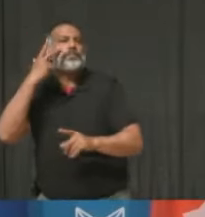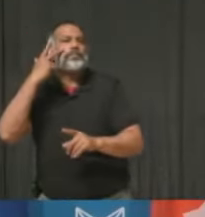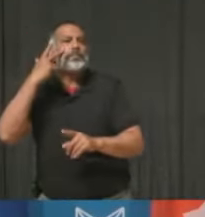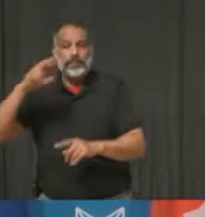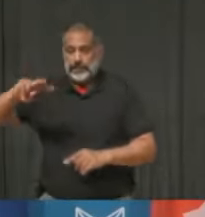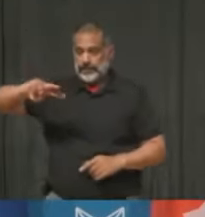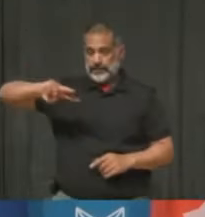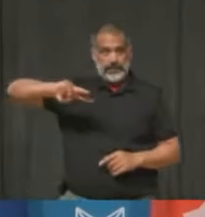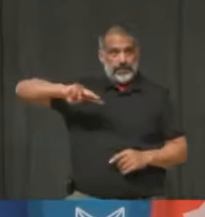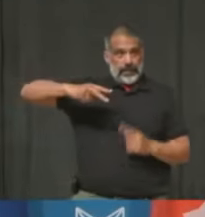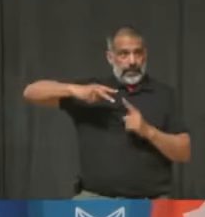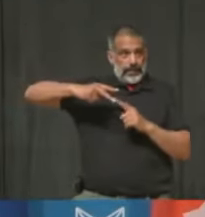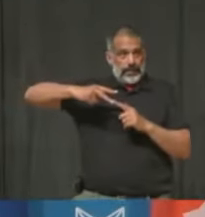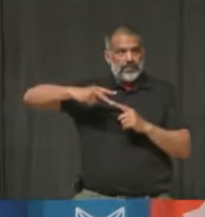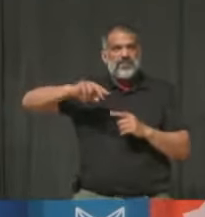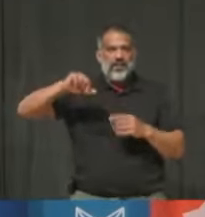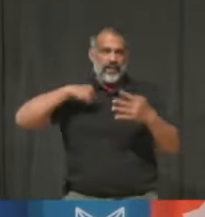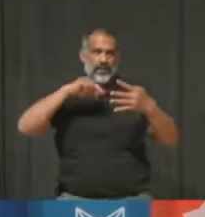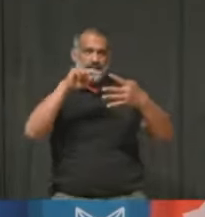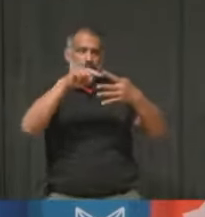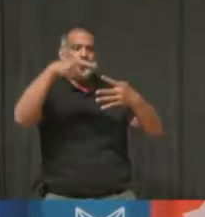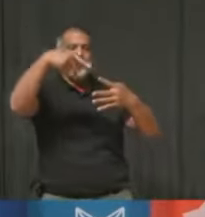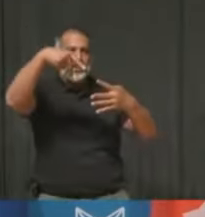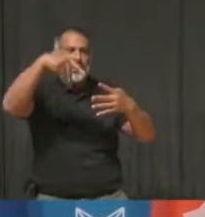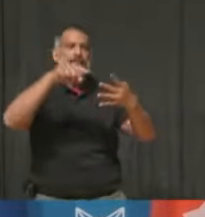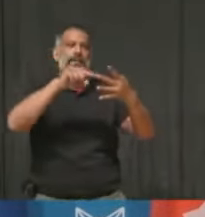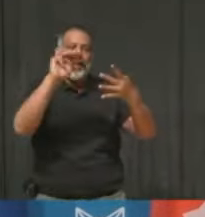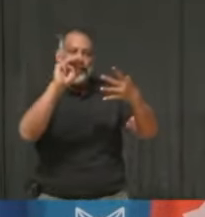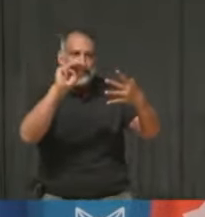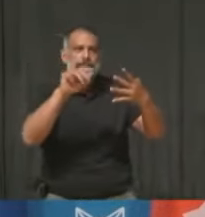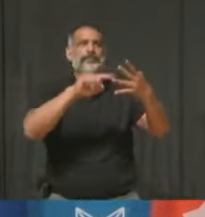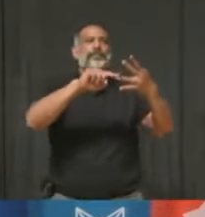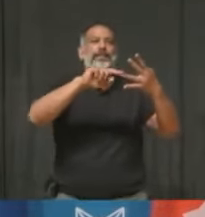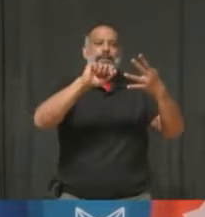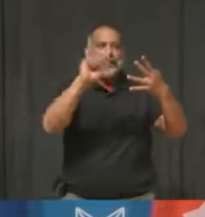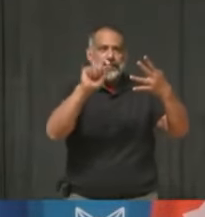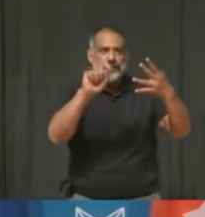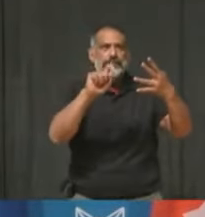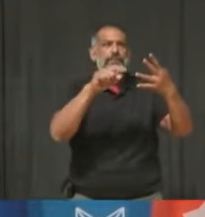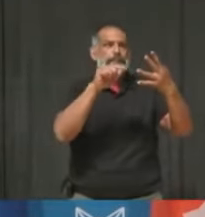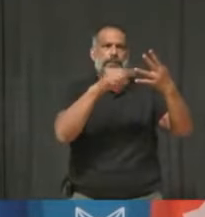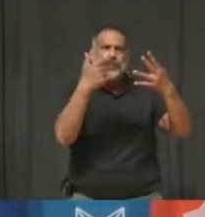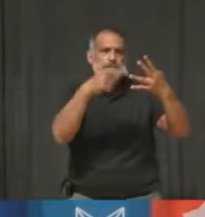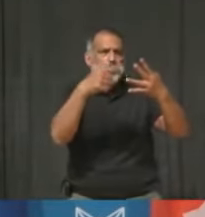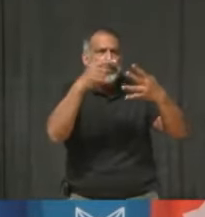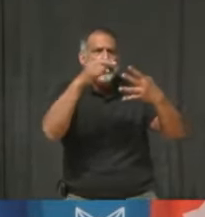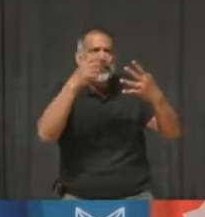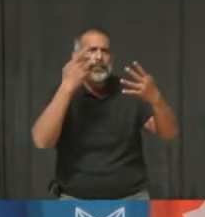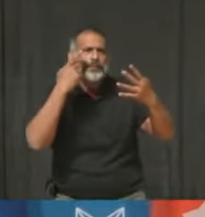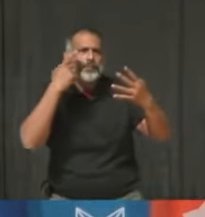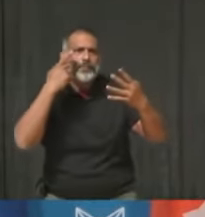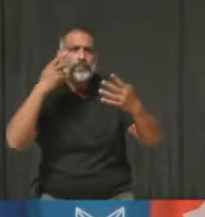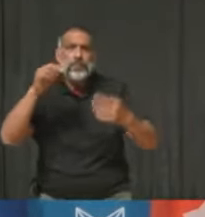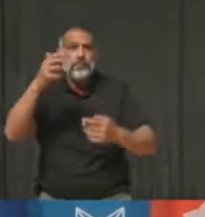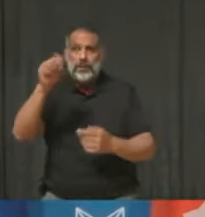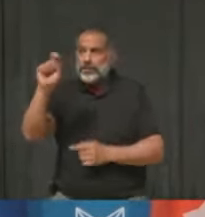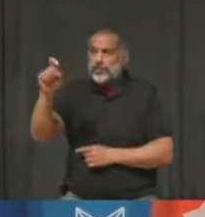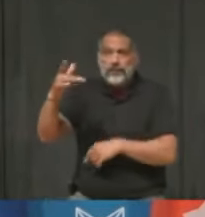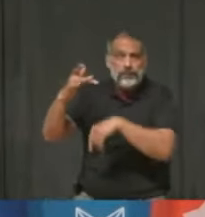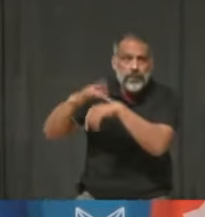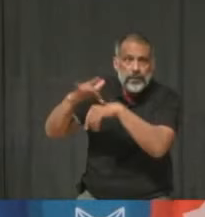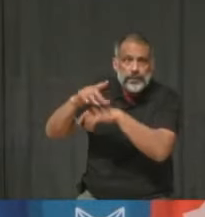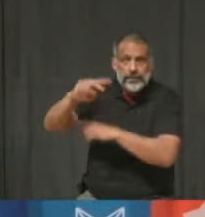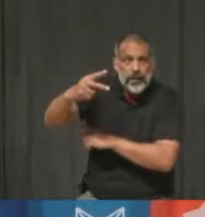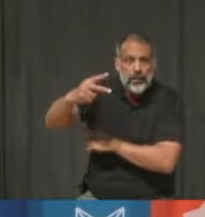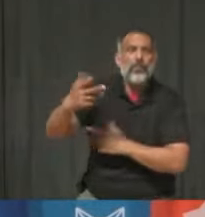doses possibly. They're looking at that because the pause really pertains to first doses at this time. So I know that the province is actively working on this and I